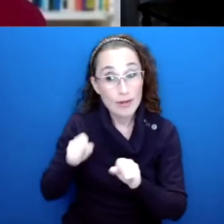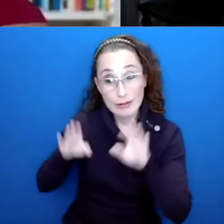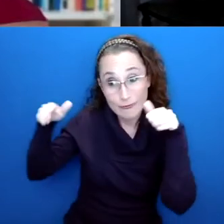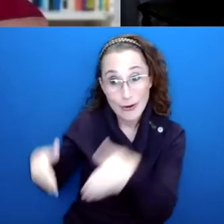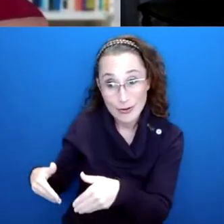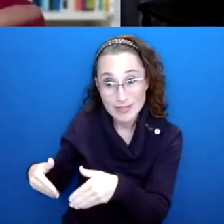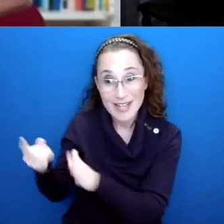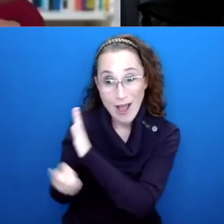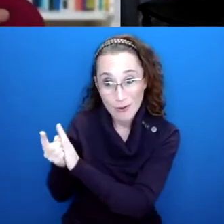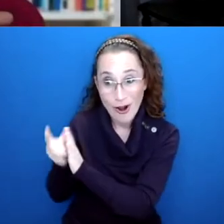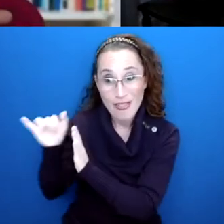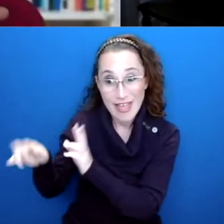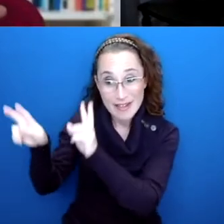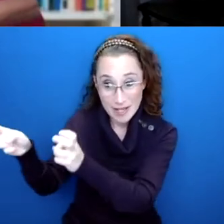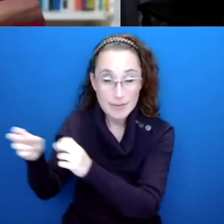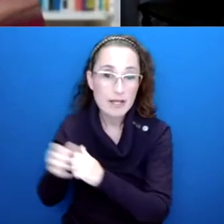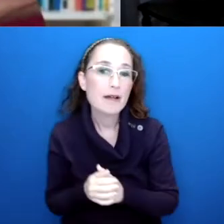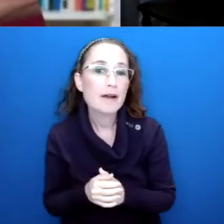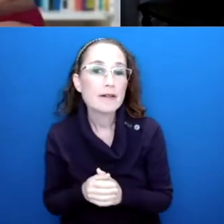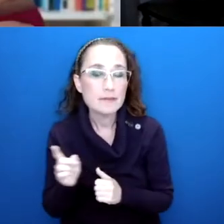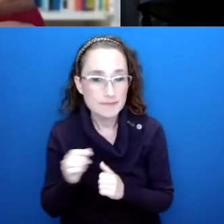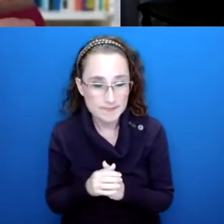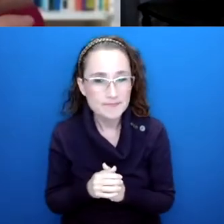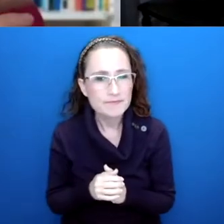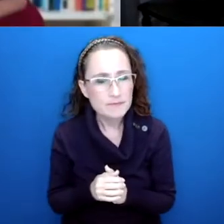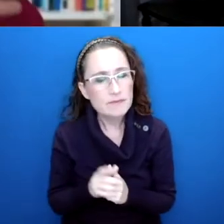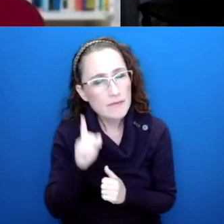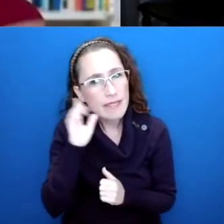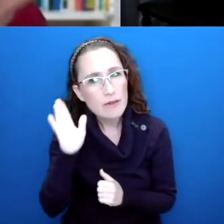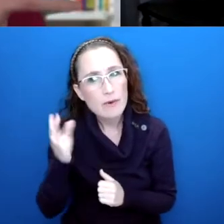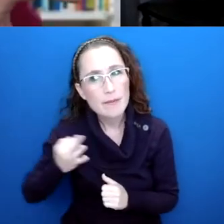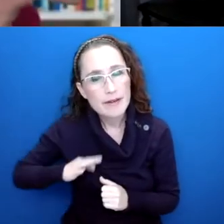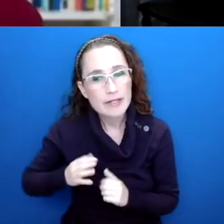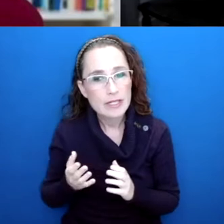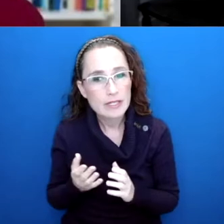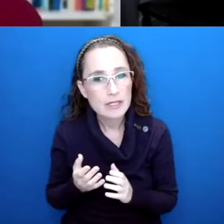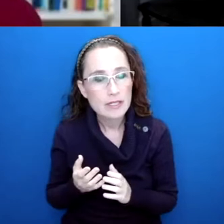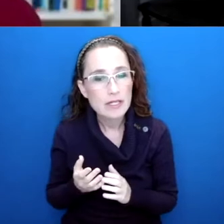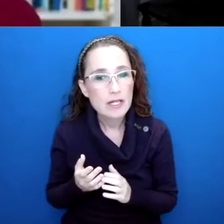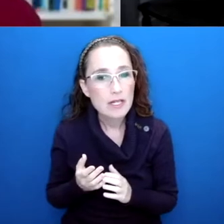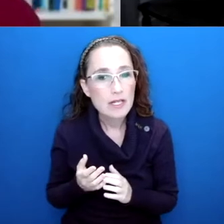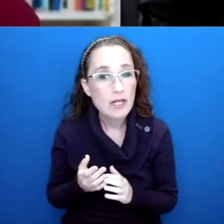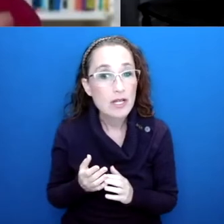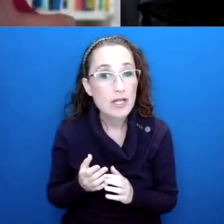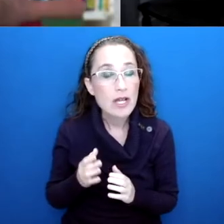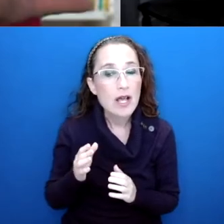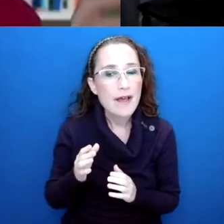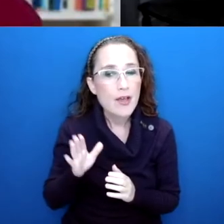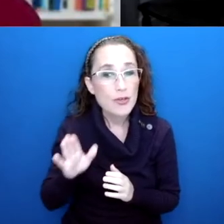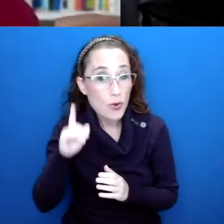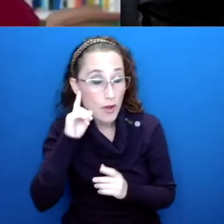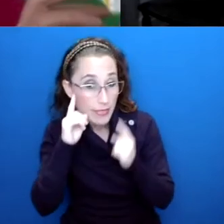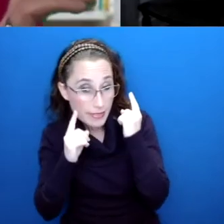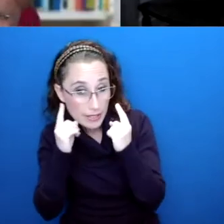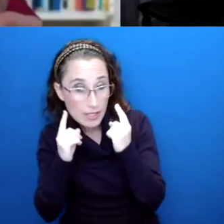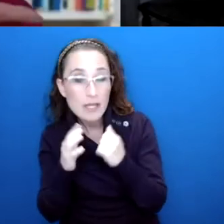I do think it is helpful just to talk about kind of the link in your thinking between how you